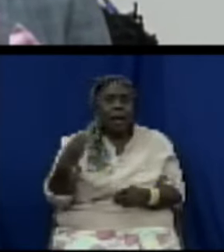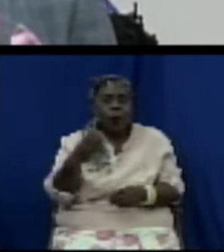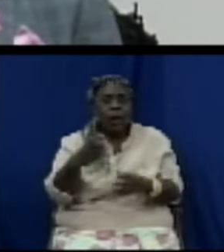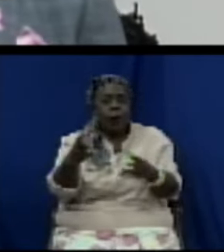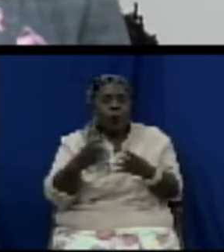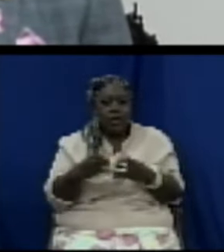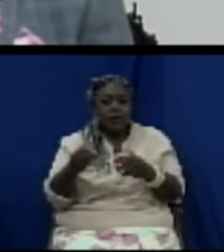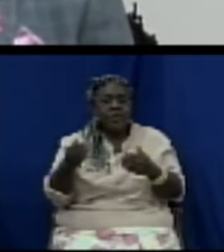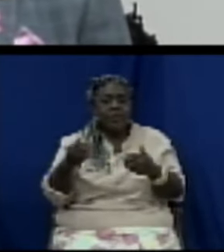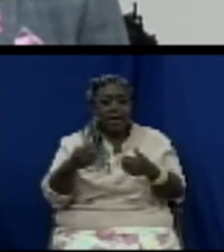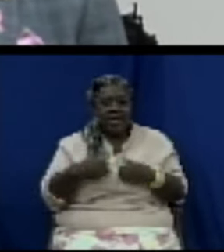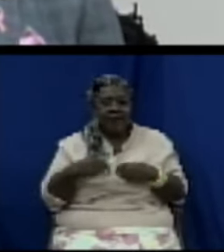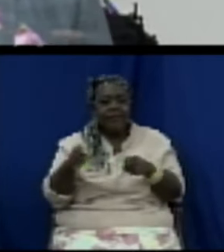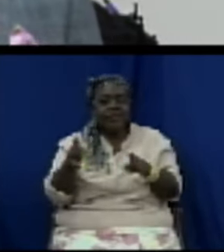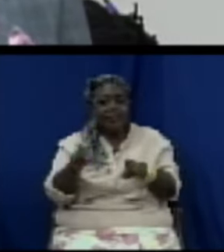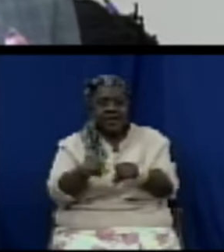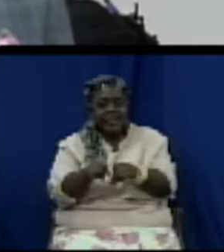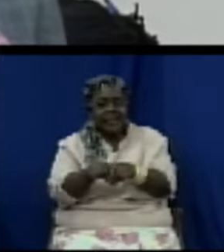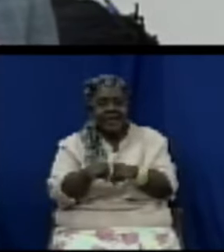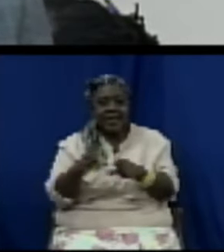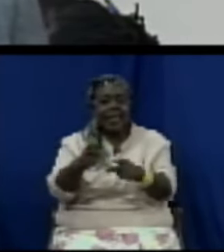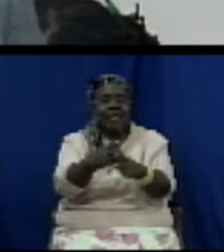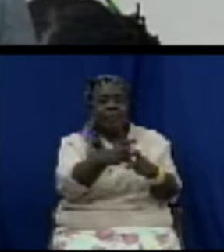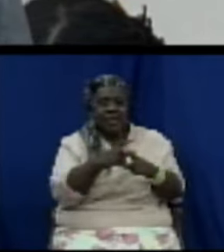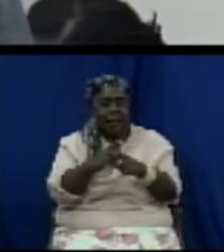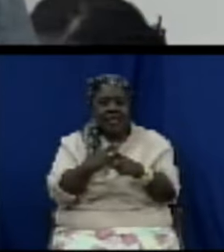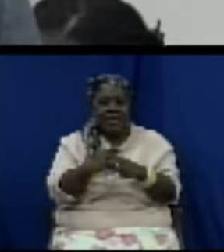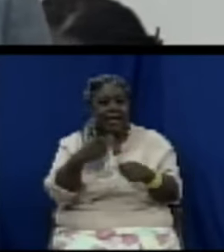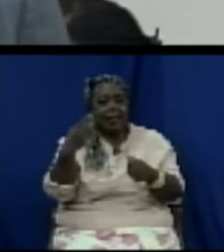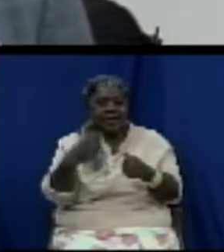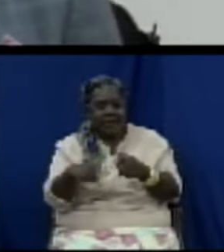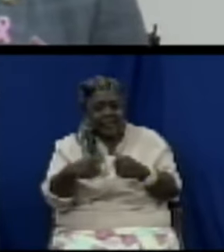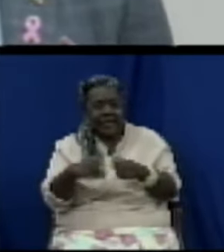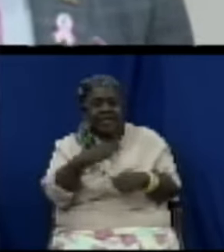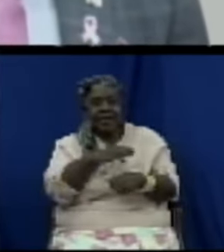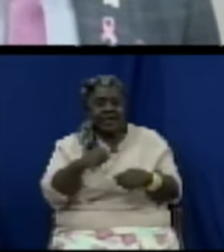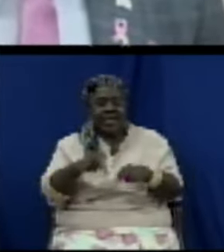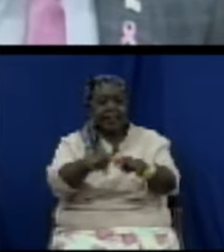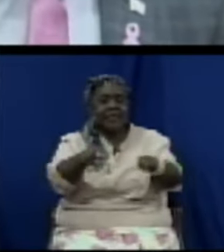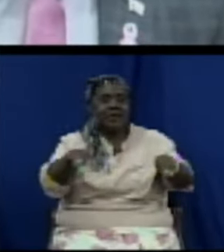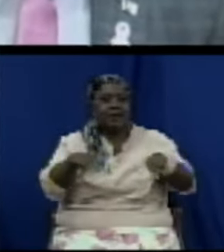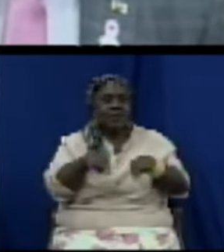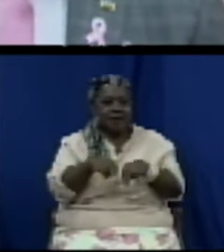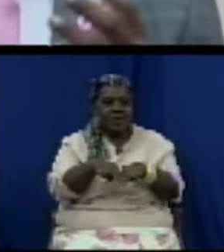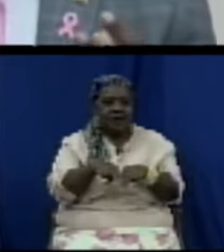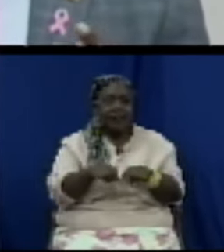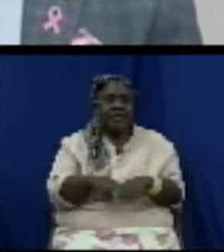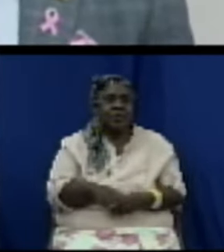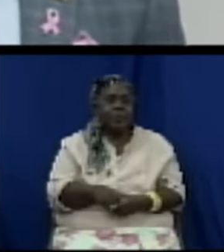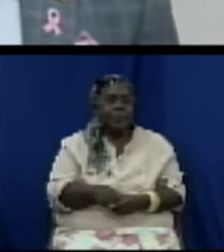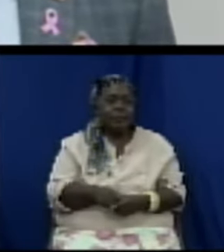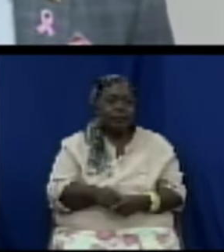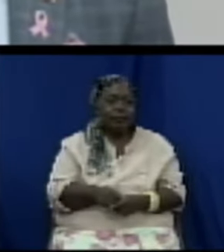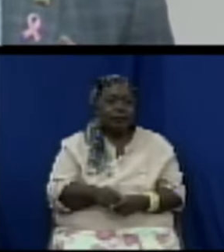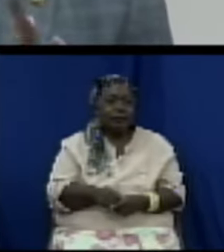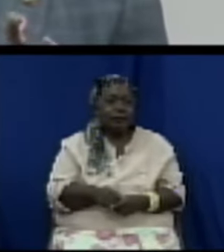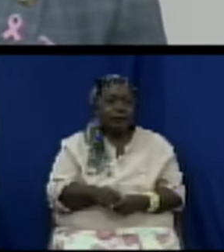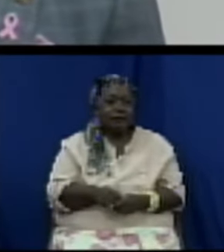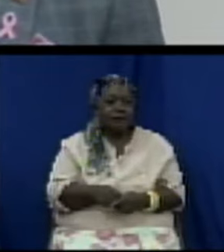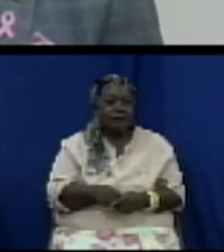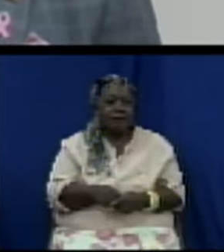be able to help them to get that care, get to think it quickly, and get into a cath lab if needs be. This is going to help us